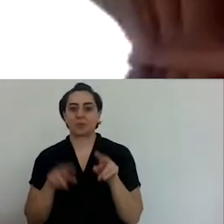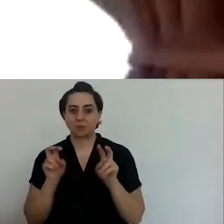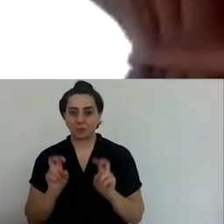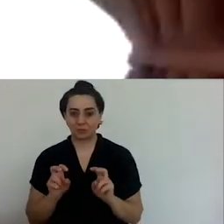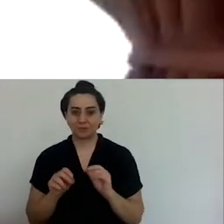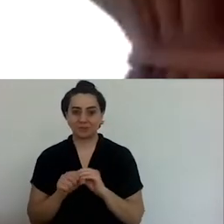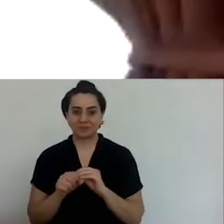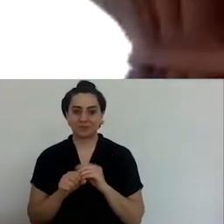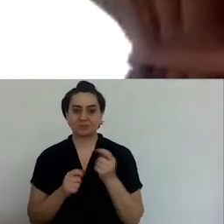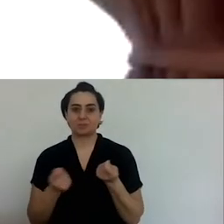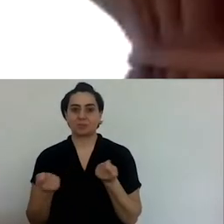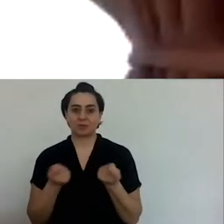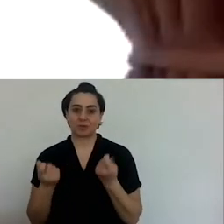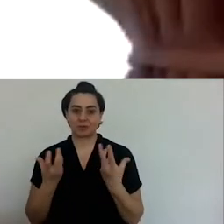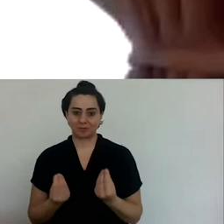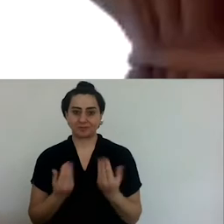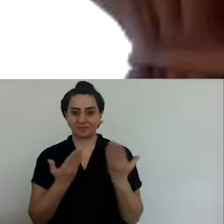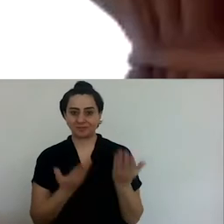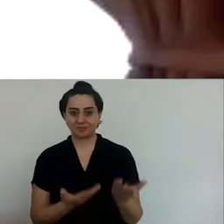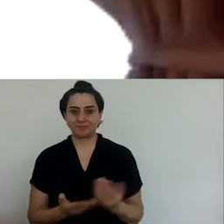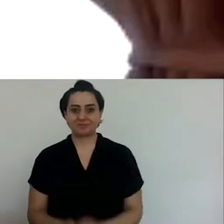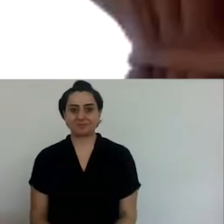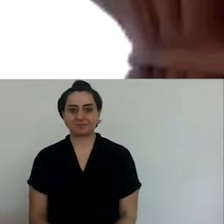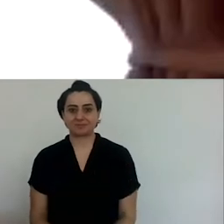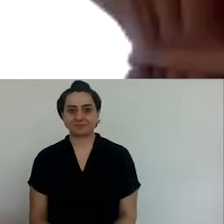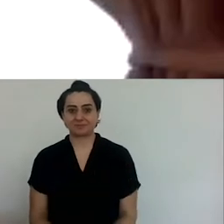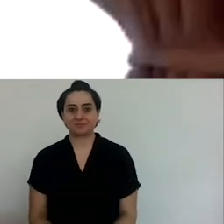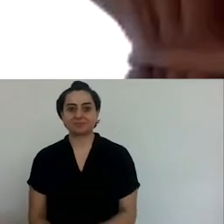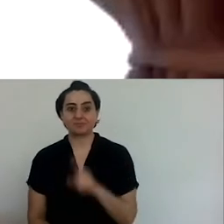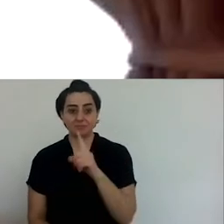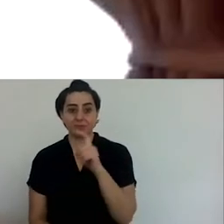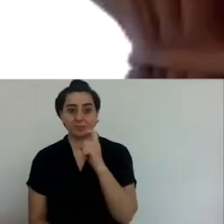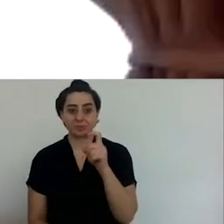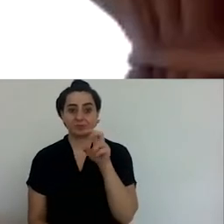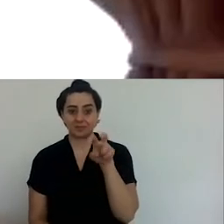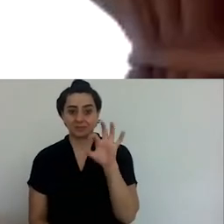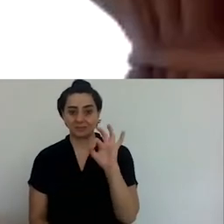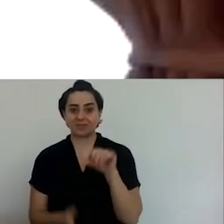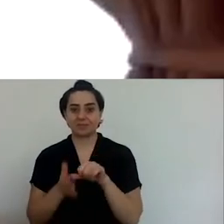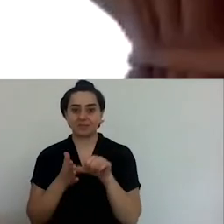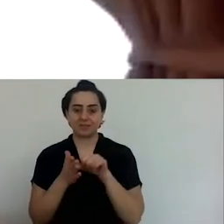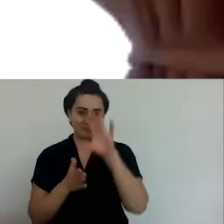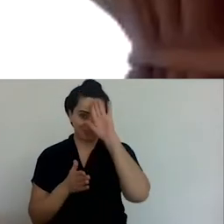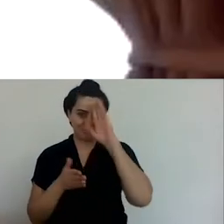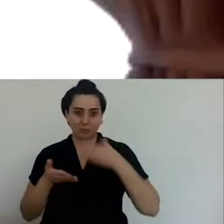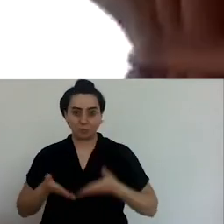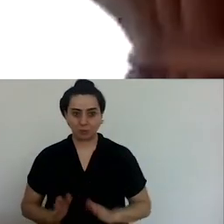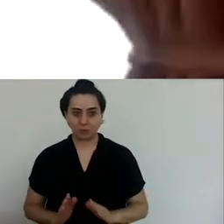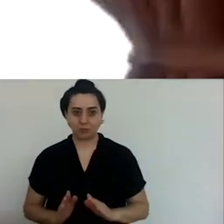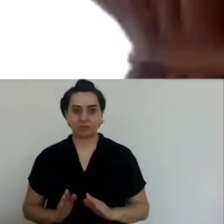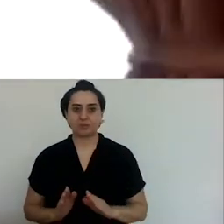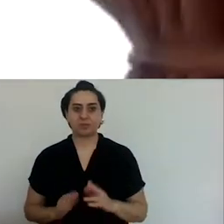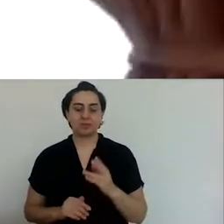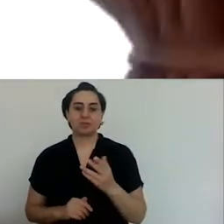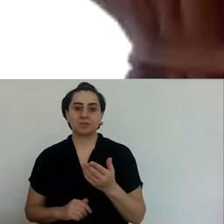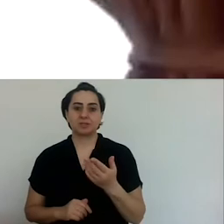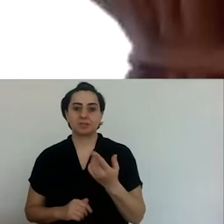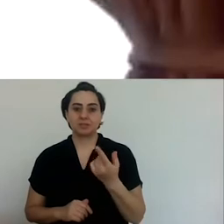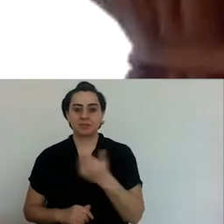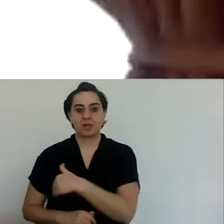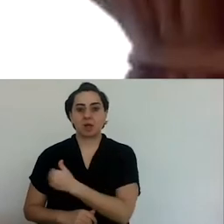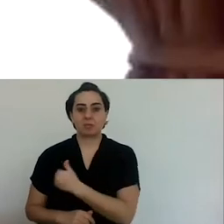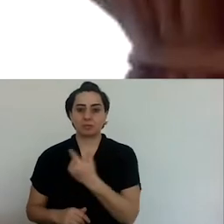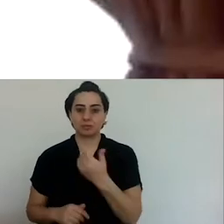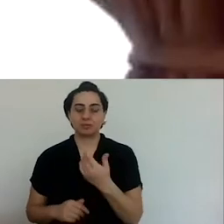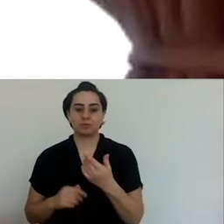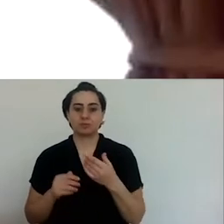Levon Bağış was born in Istanbul in 1980. He became interested in wine during his university studies in public administration. This